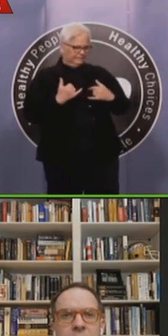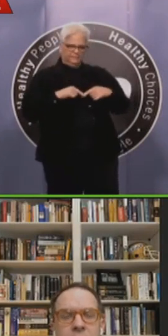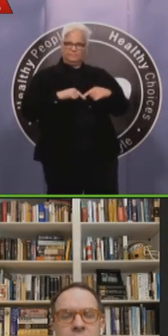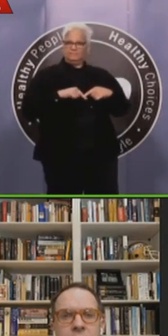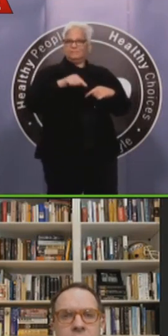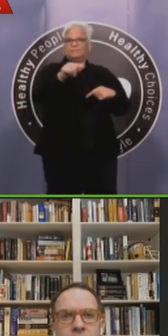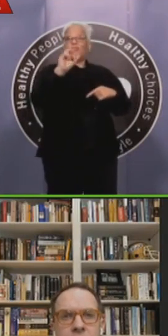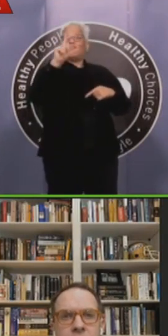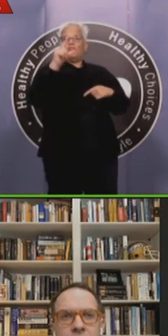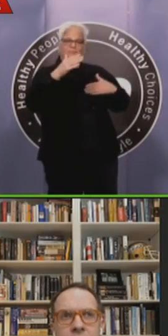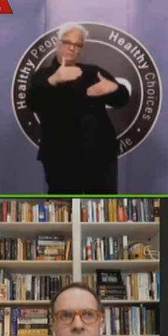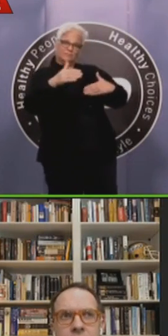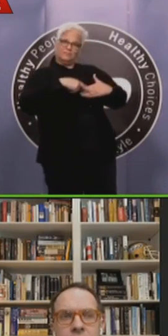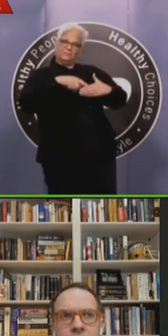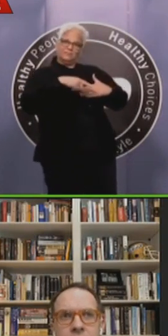-19 response?